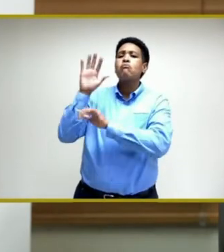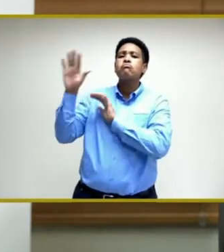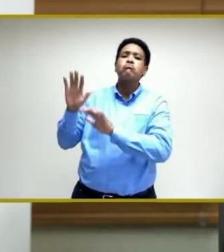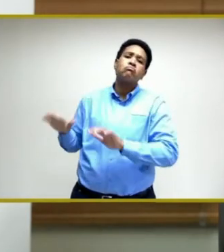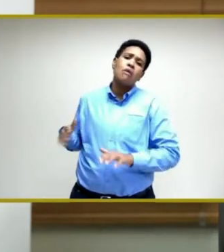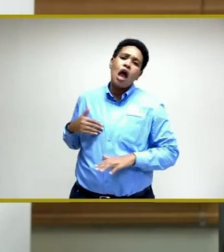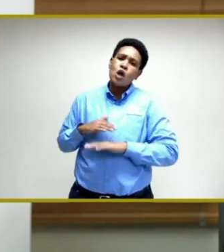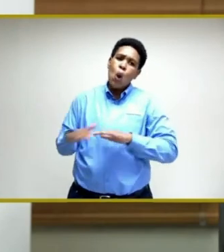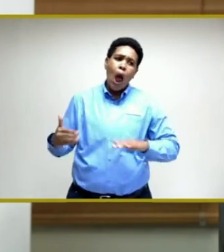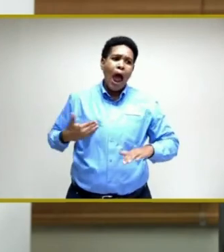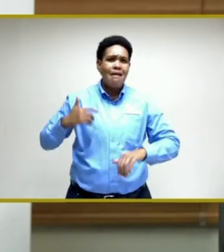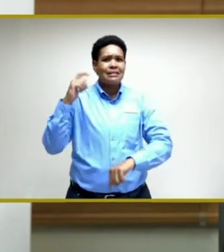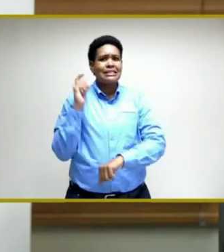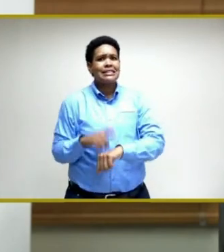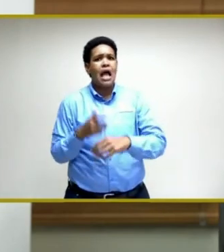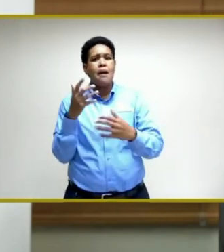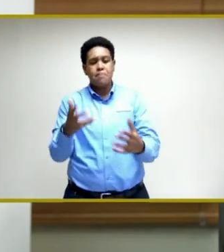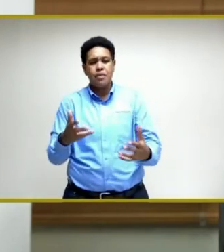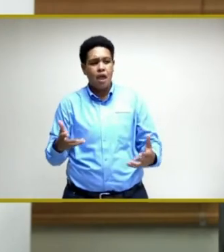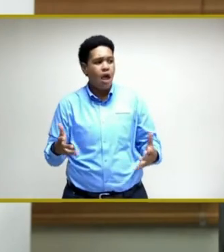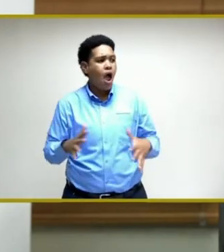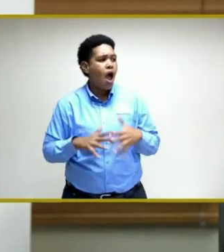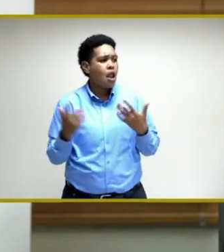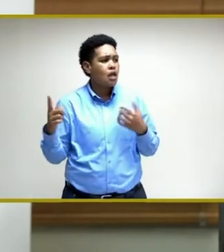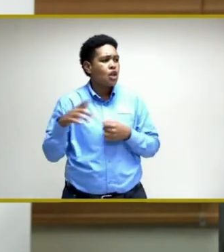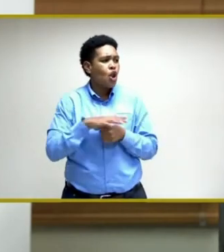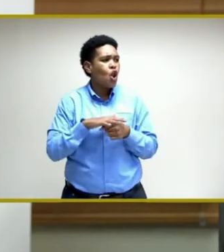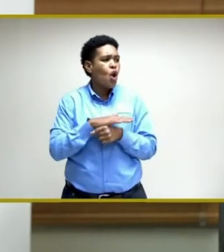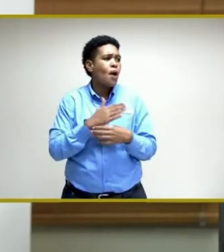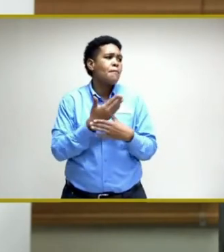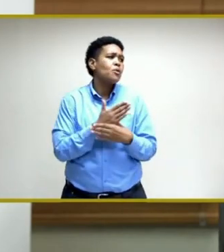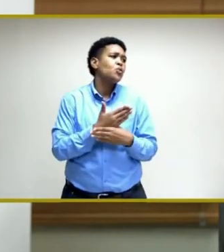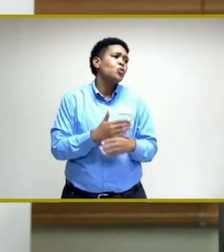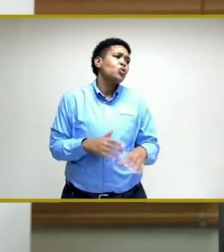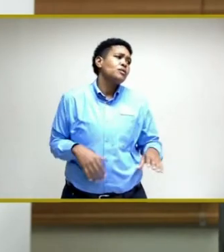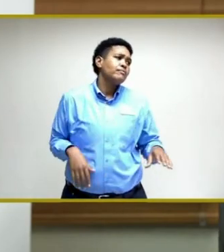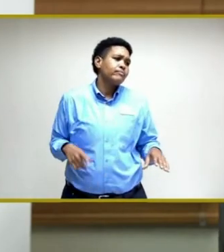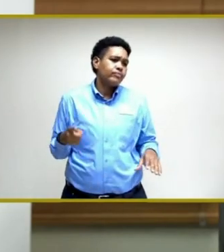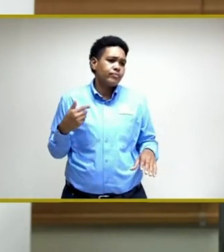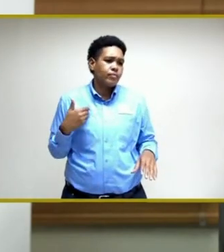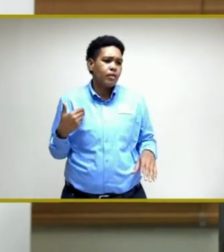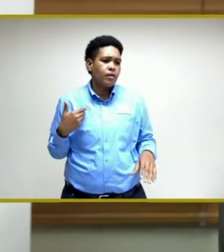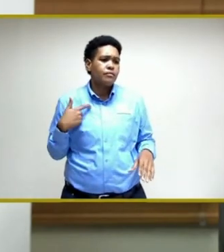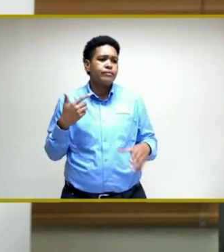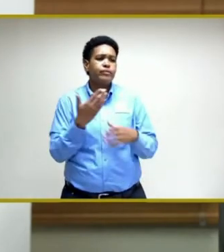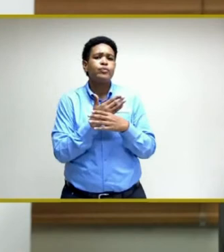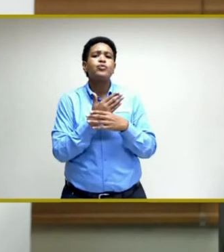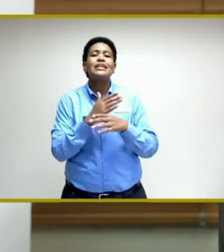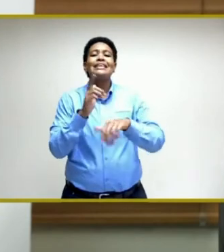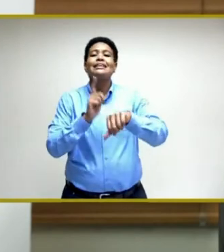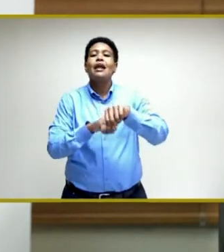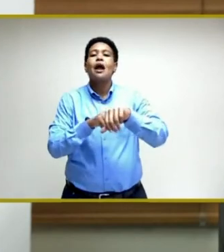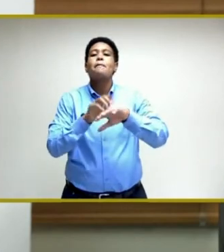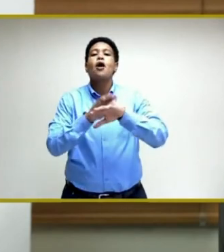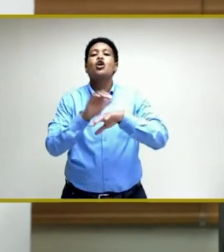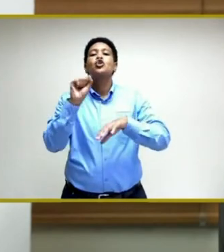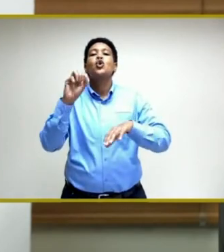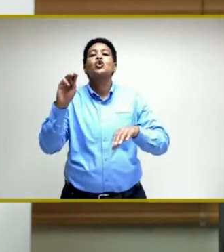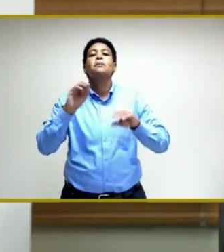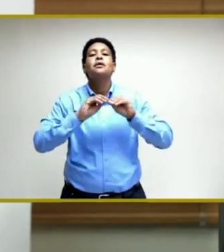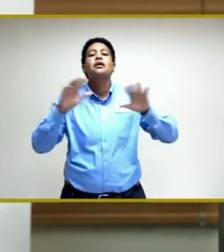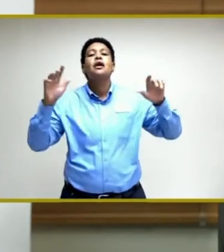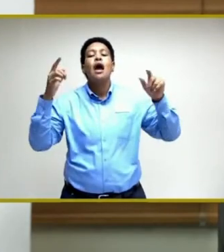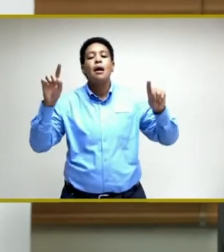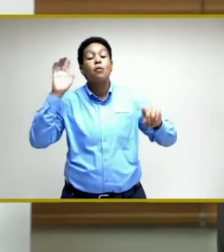have the times here. A lot of these are between, you have the times? We'll share the times on social media.